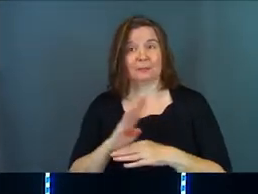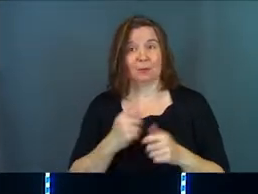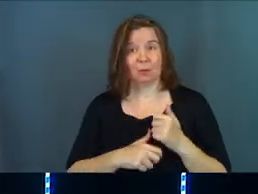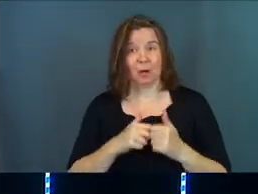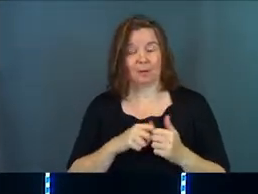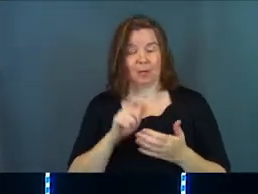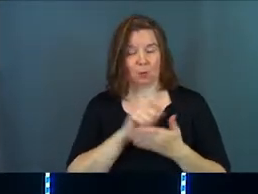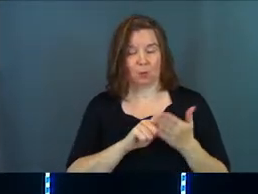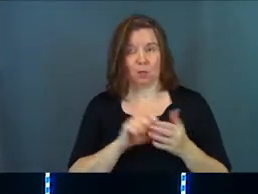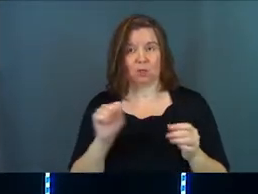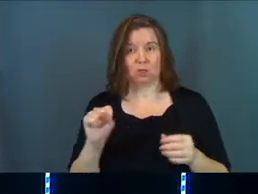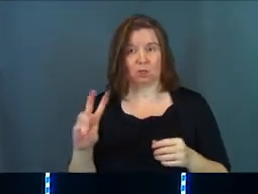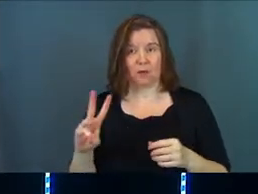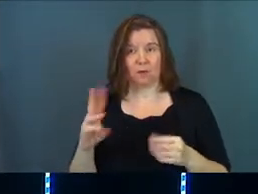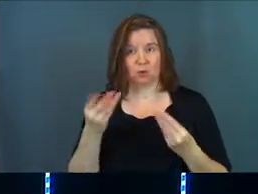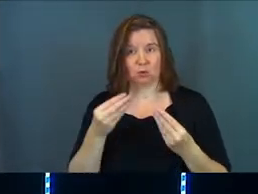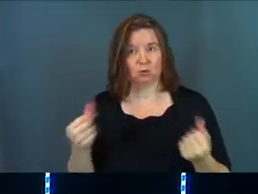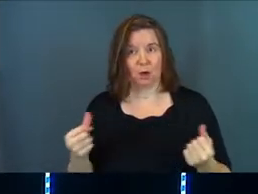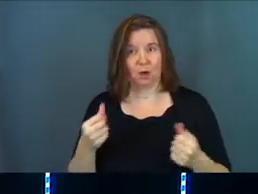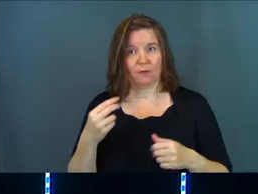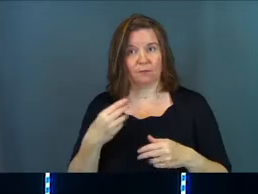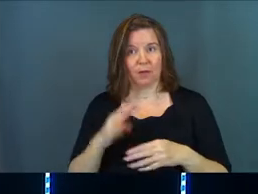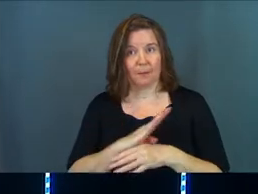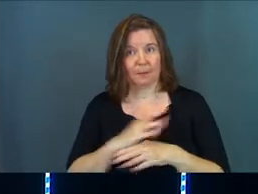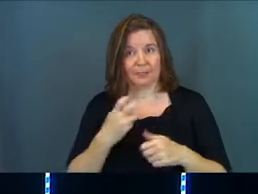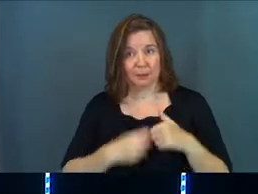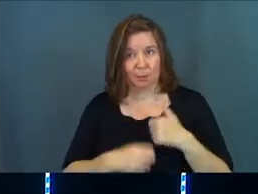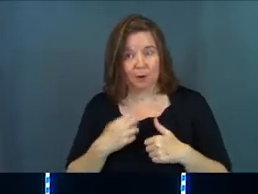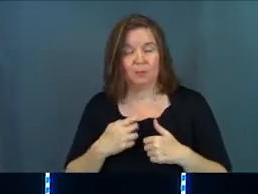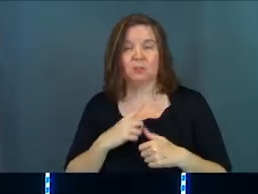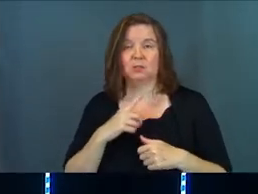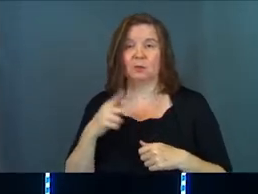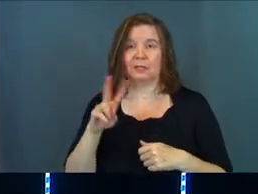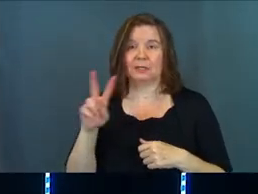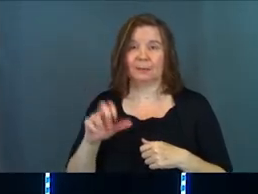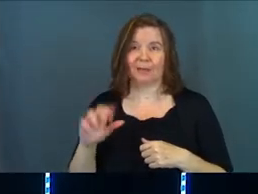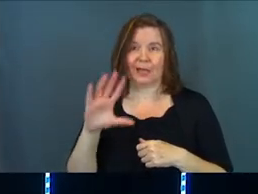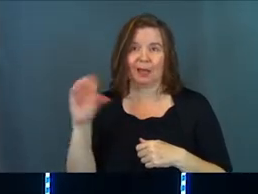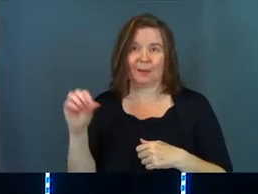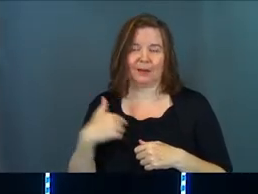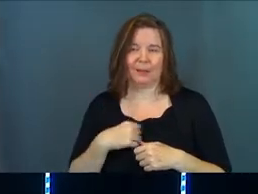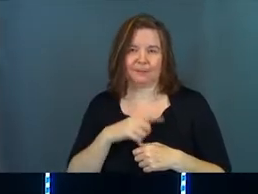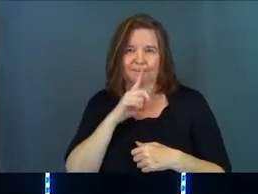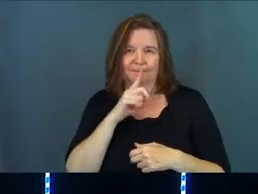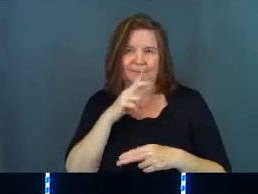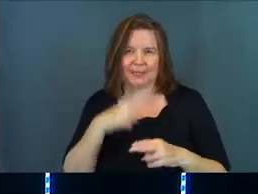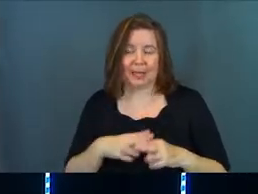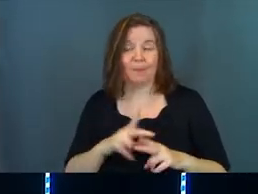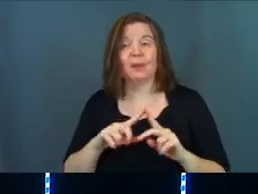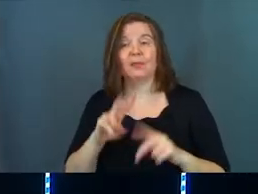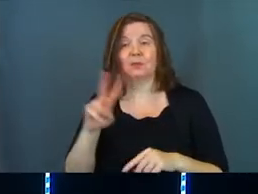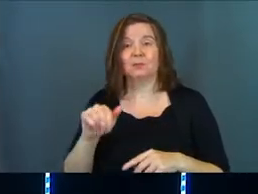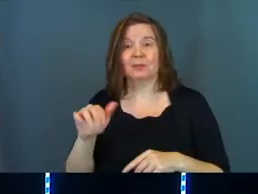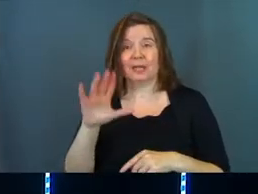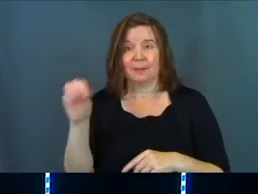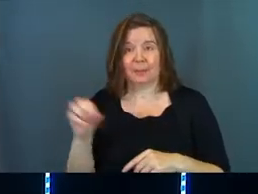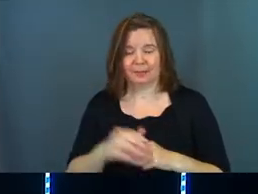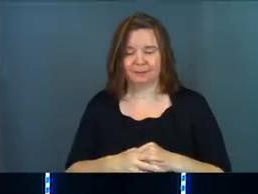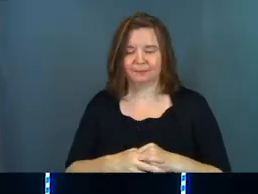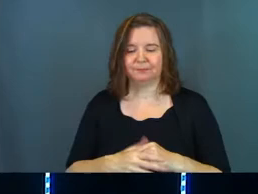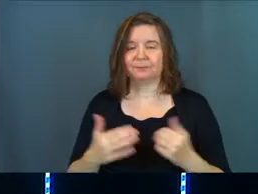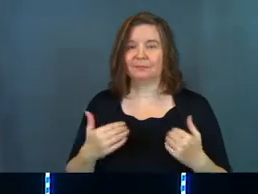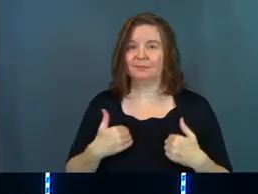problems, and we would write software to solve a business problem. And so there was a pizza company that, and I won't name them, but there was a pizza company,